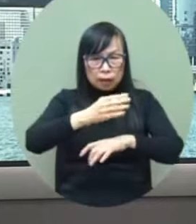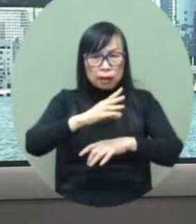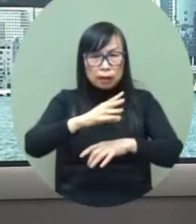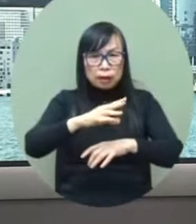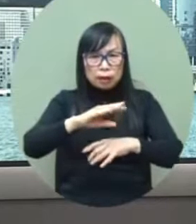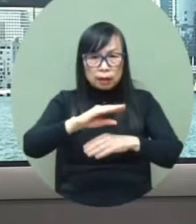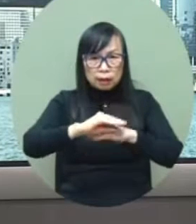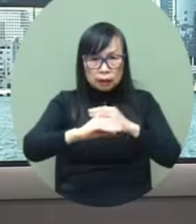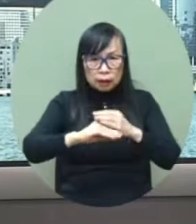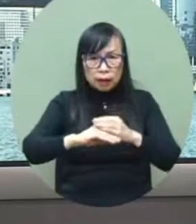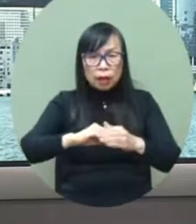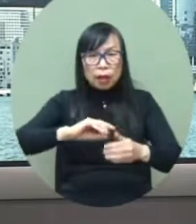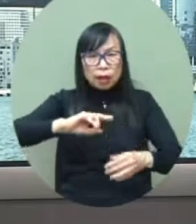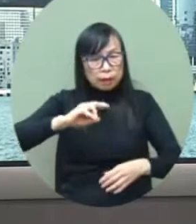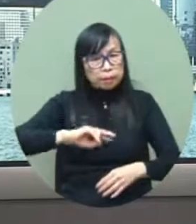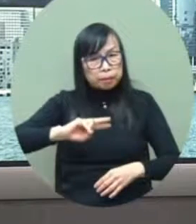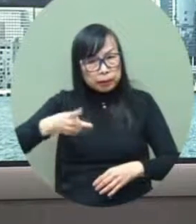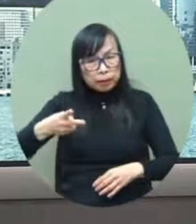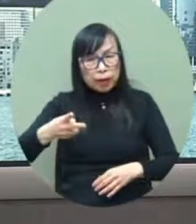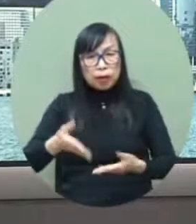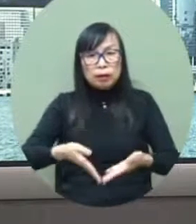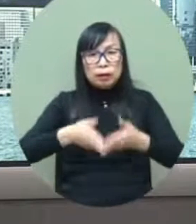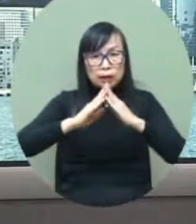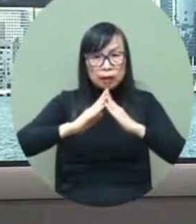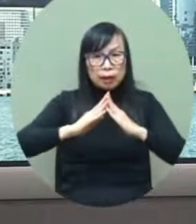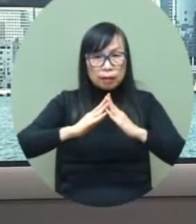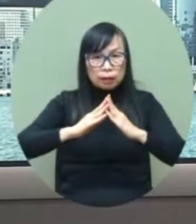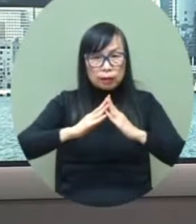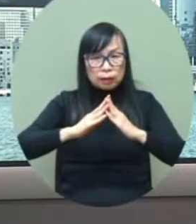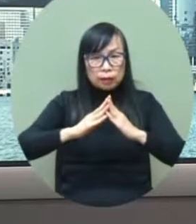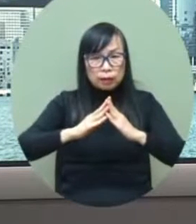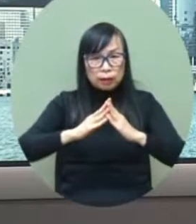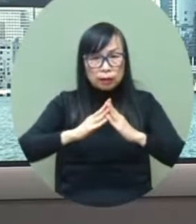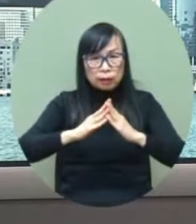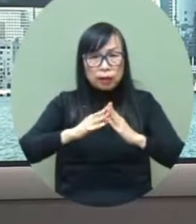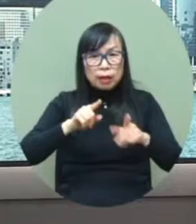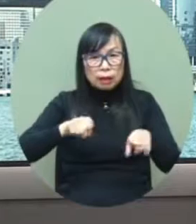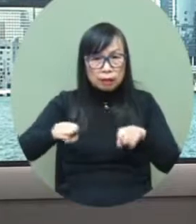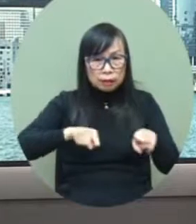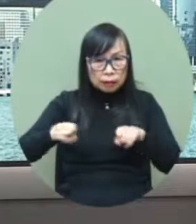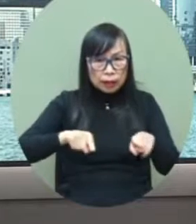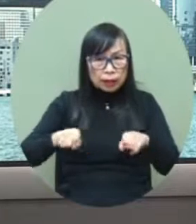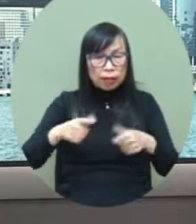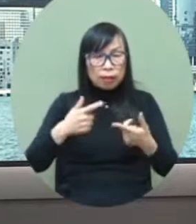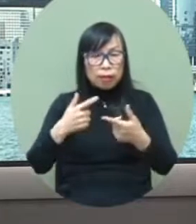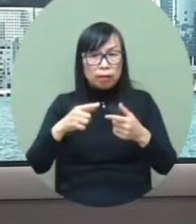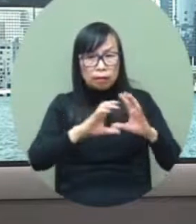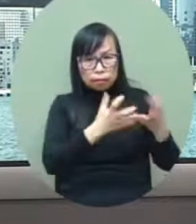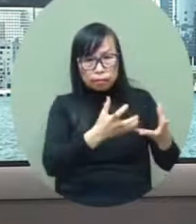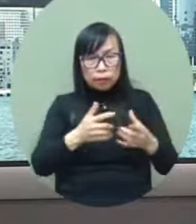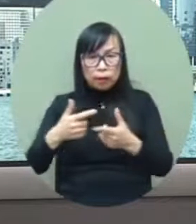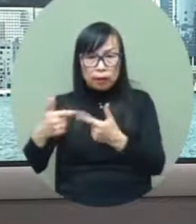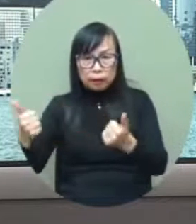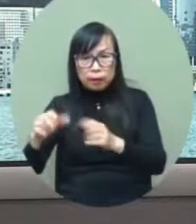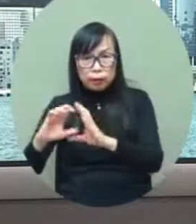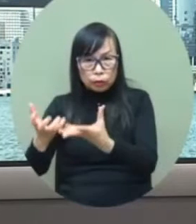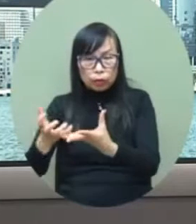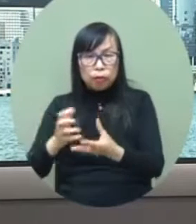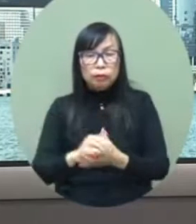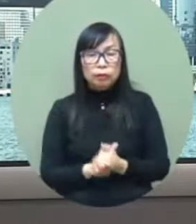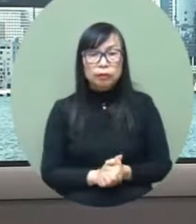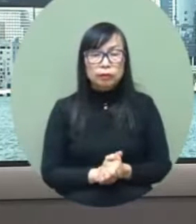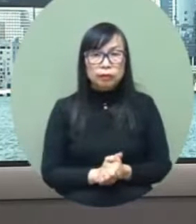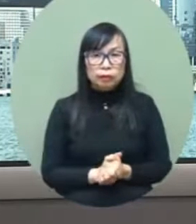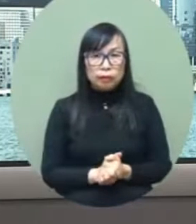the in terms of systems we have made changes to our systems so we have set up this command and coordination